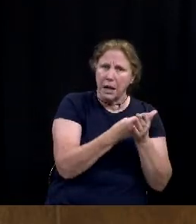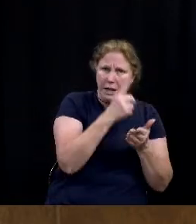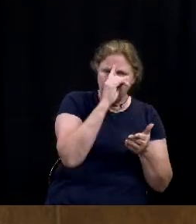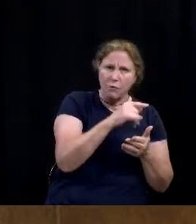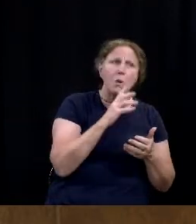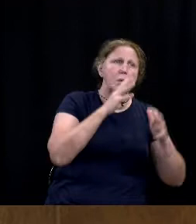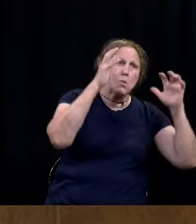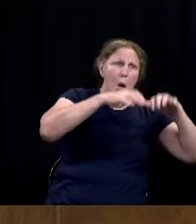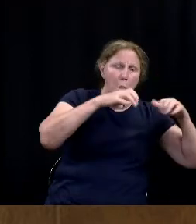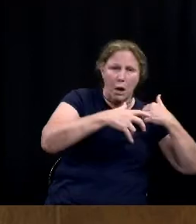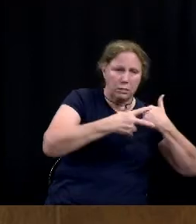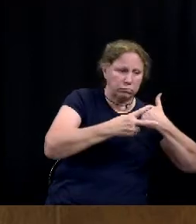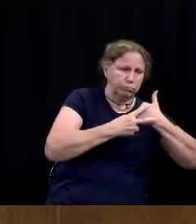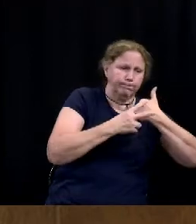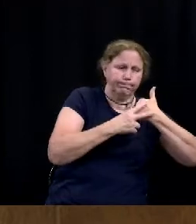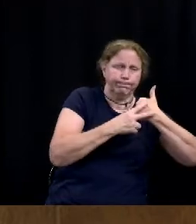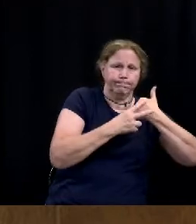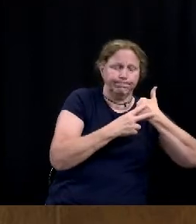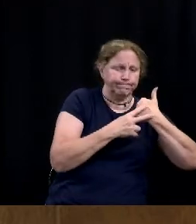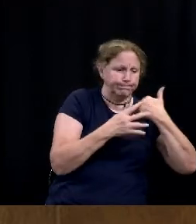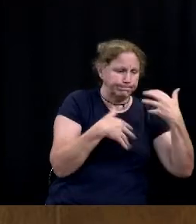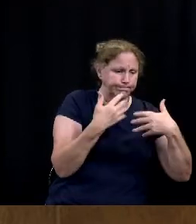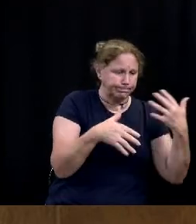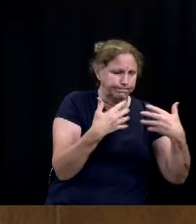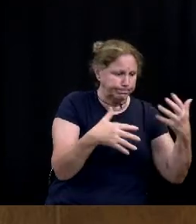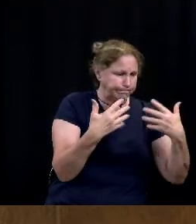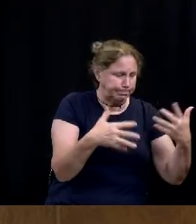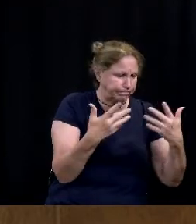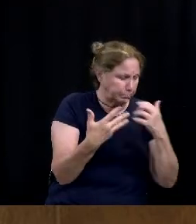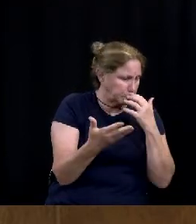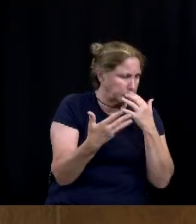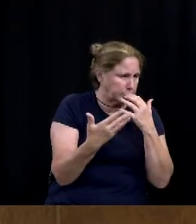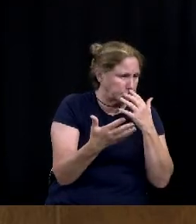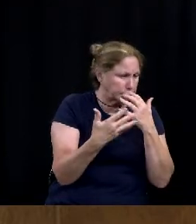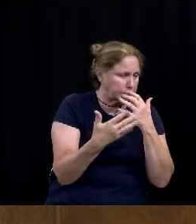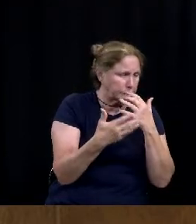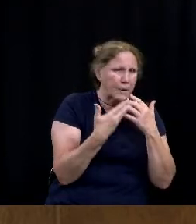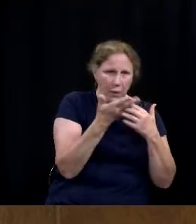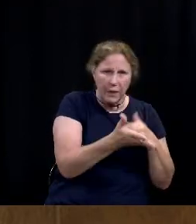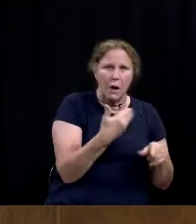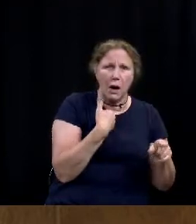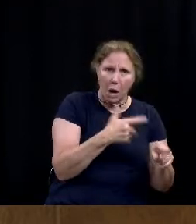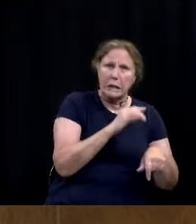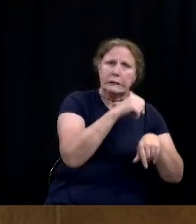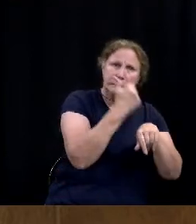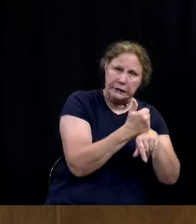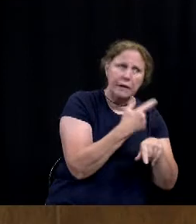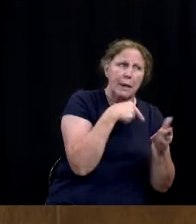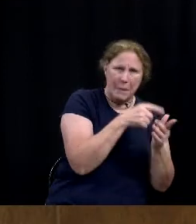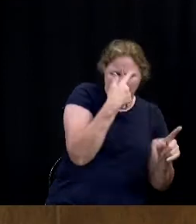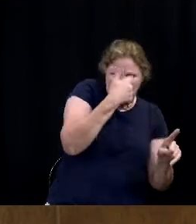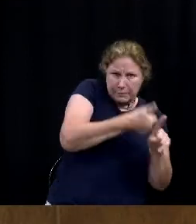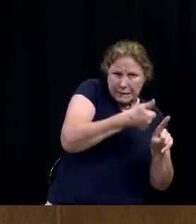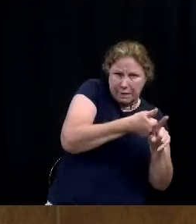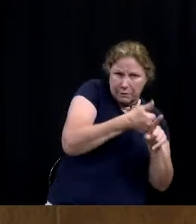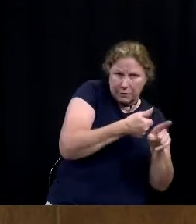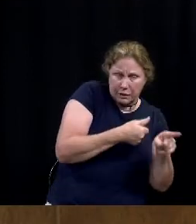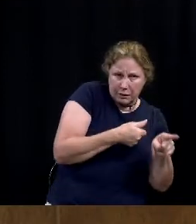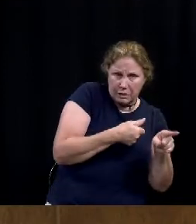need or the structure that's already there that they put in place and paid for, and to